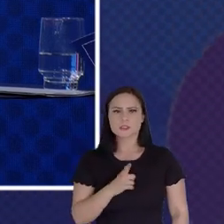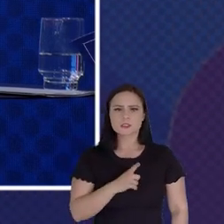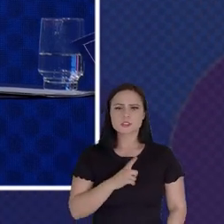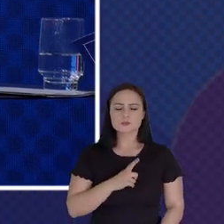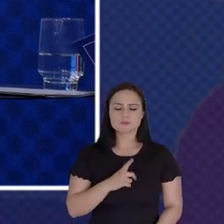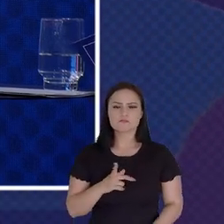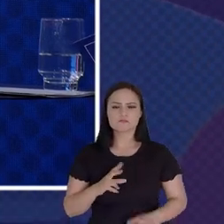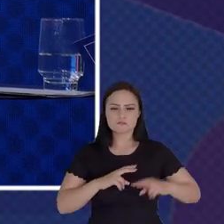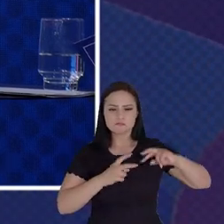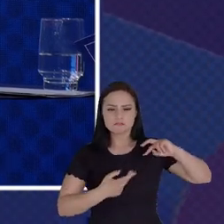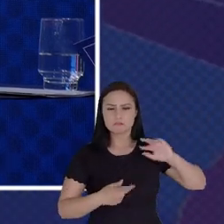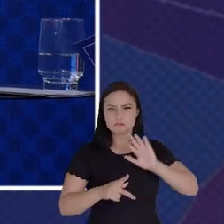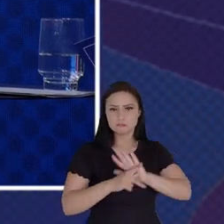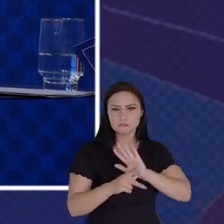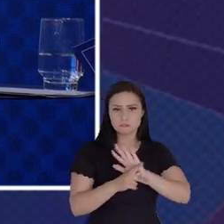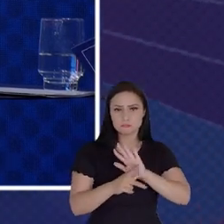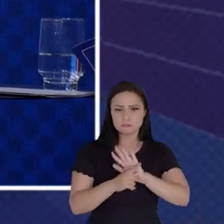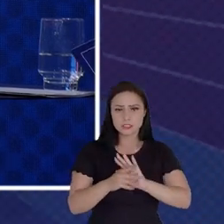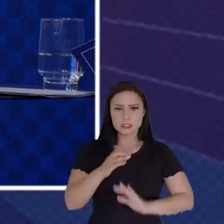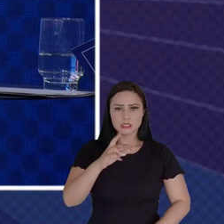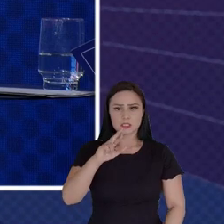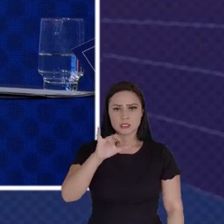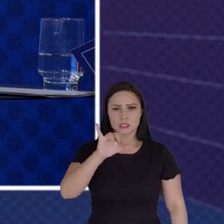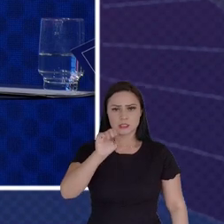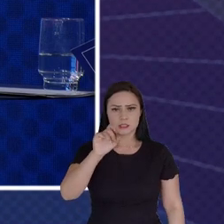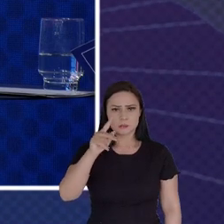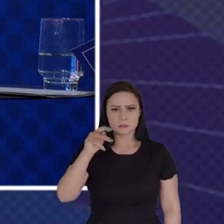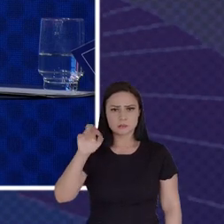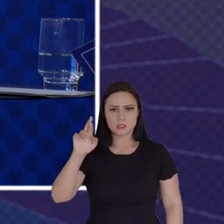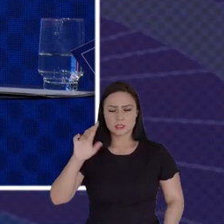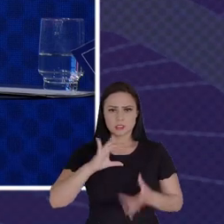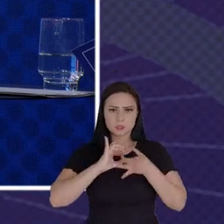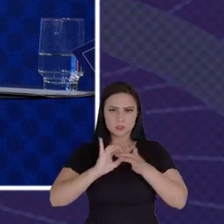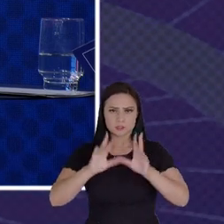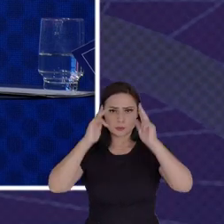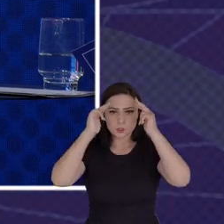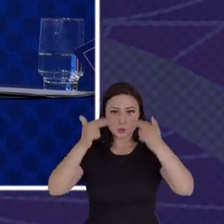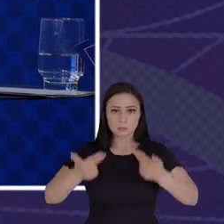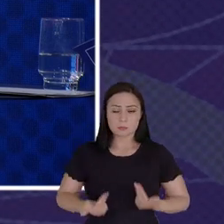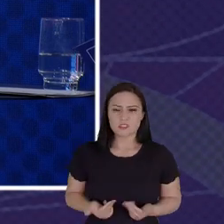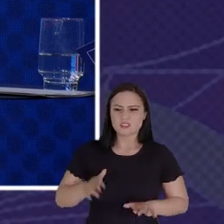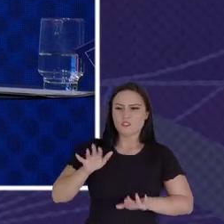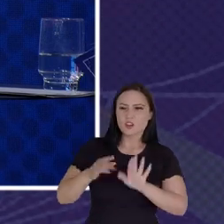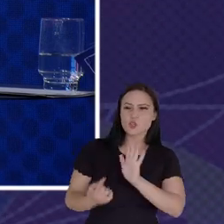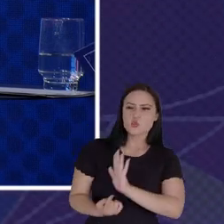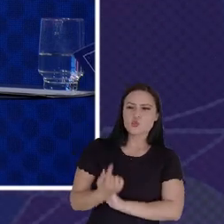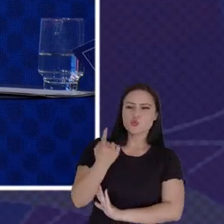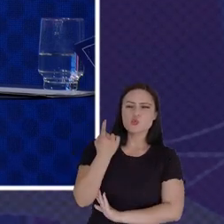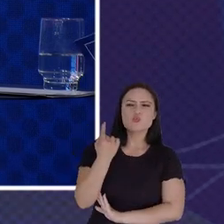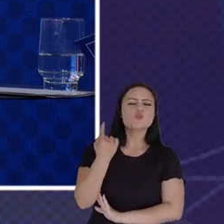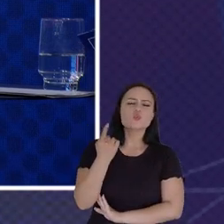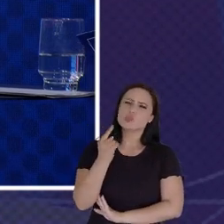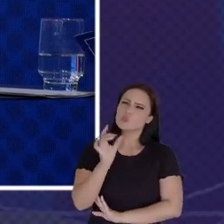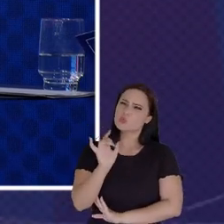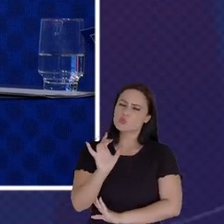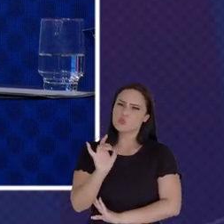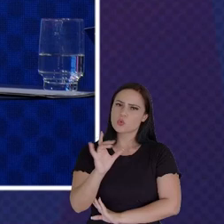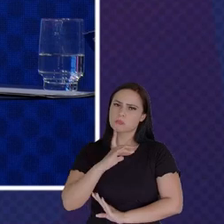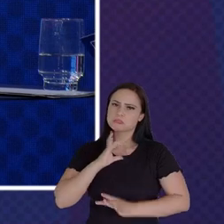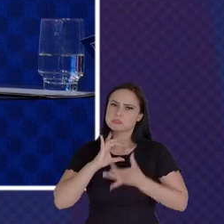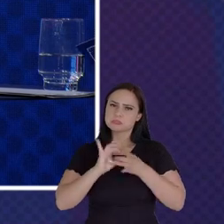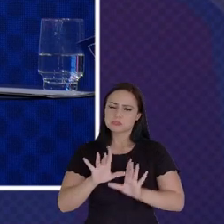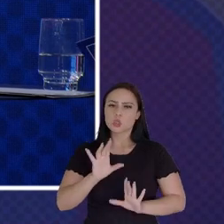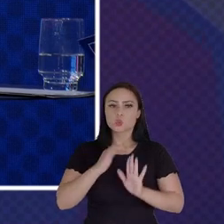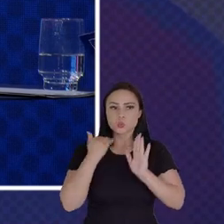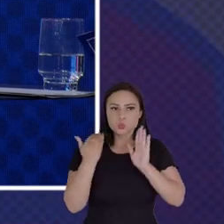CRISPR Treatments Available Yet For Humans Maybe Maybe One And They're All They're All Just Everything In The Pipeline Is Like